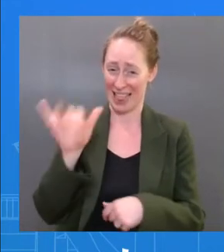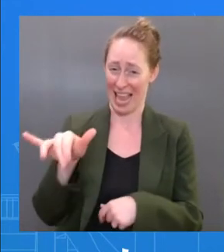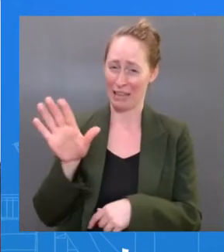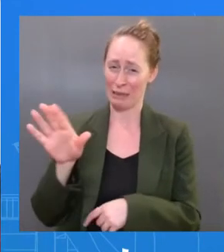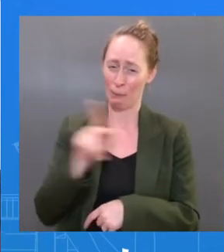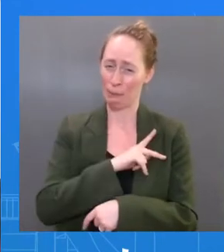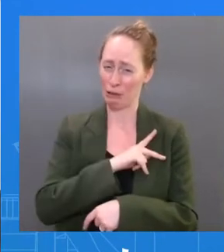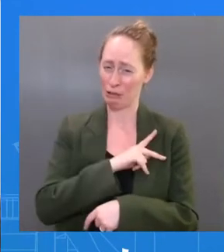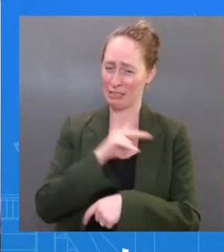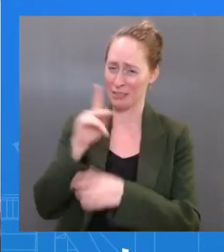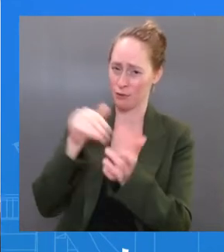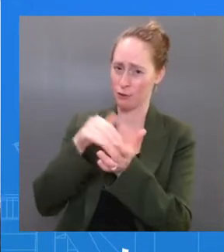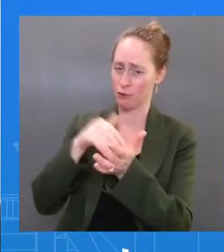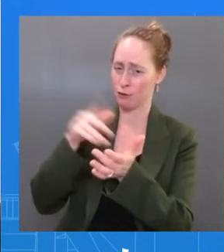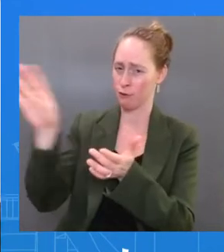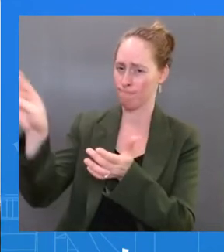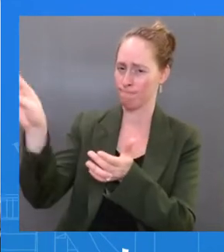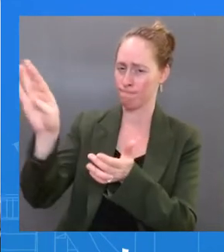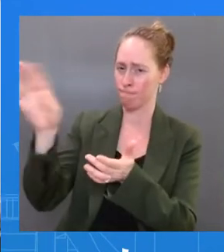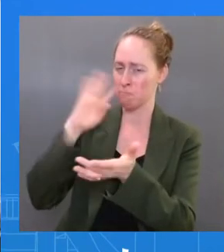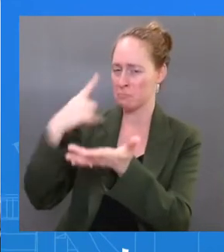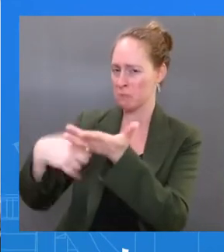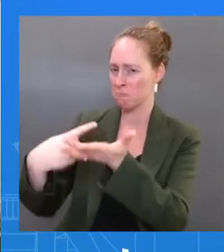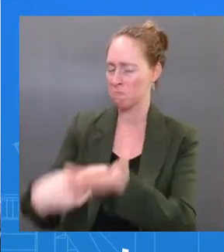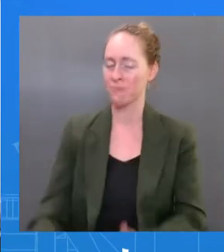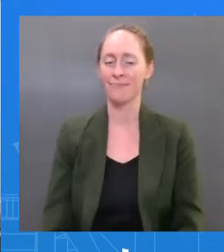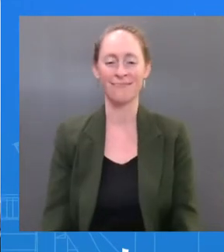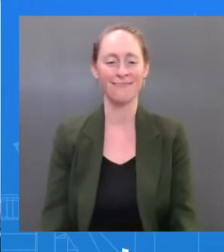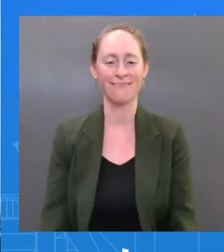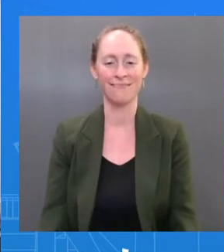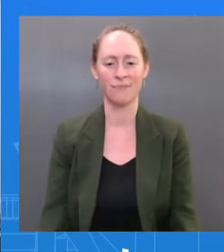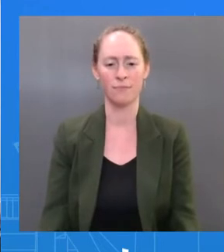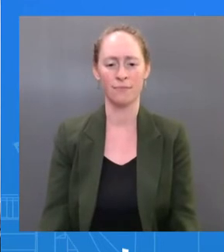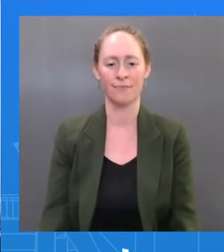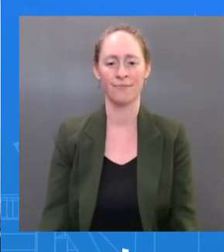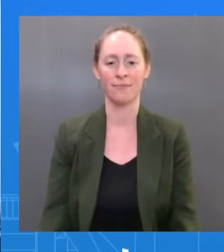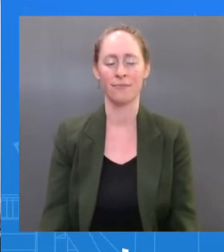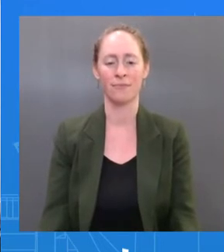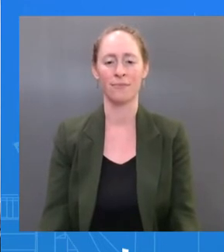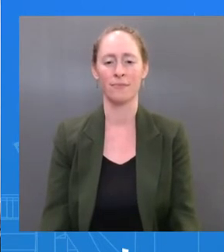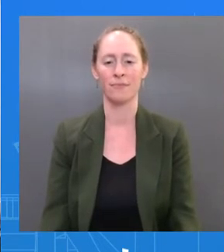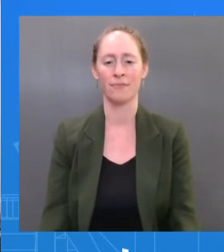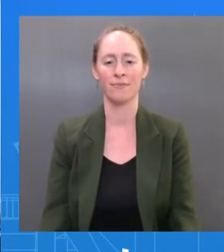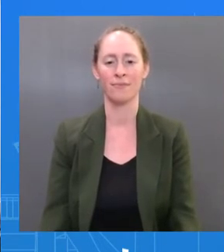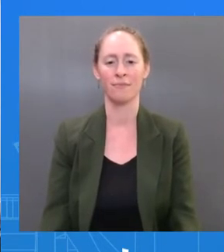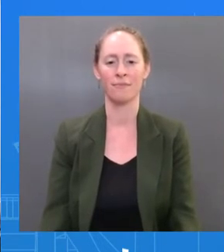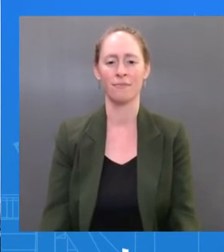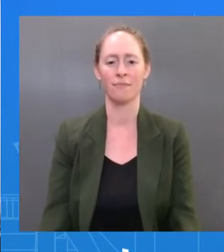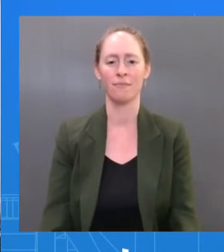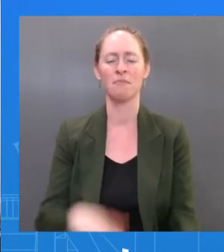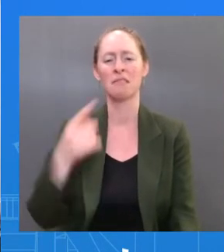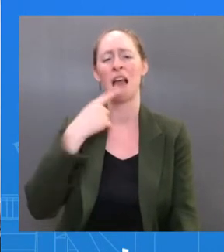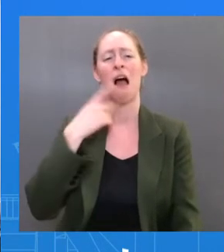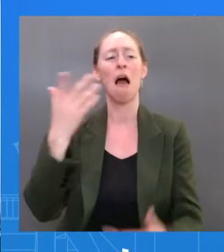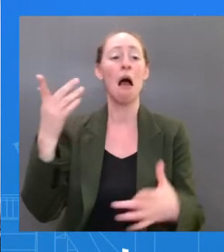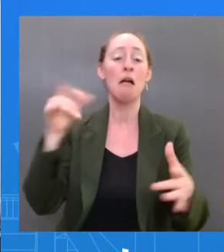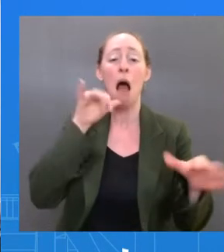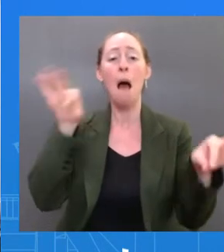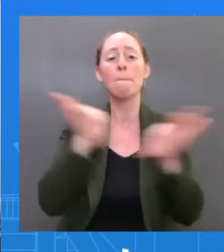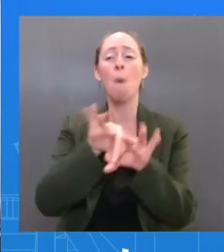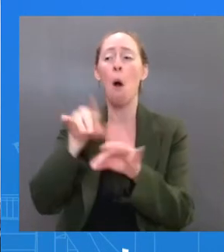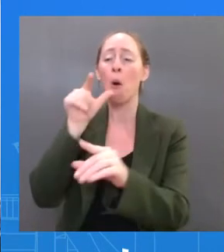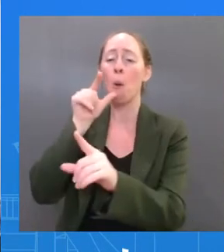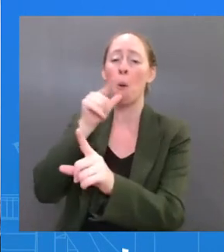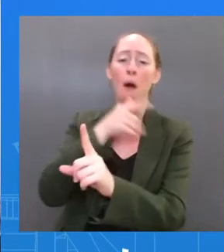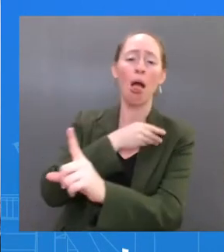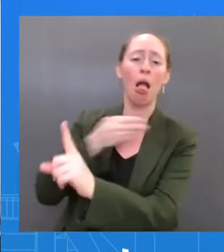where he got it. But how can it not matter where he got it, if that is something that, of course, is involved in contact tracing? This administration has